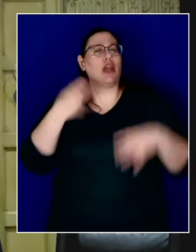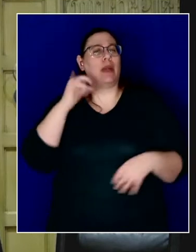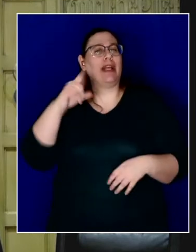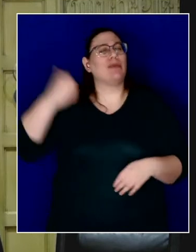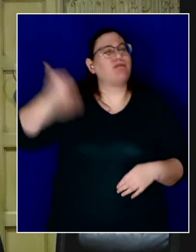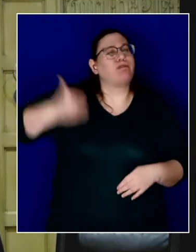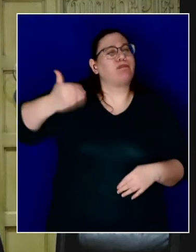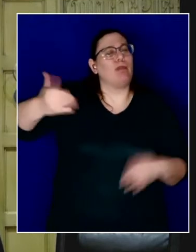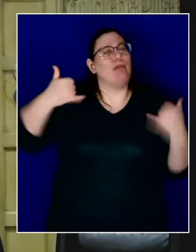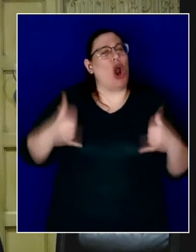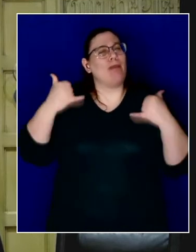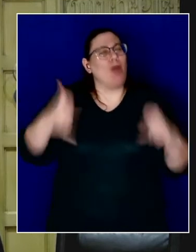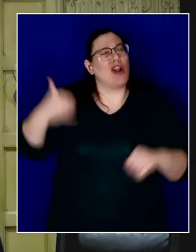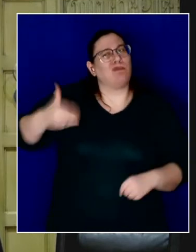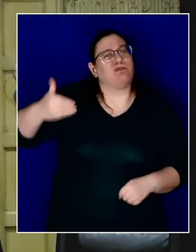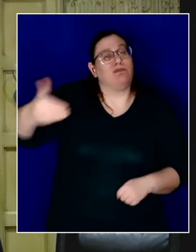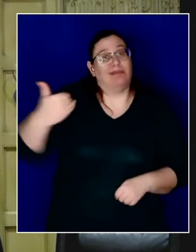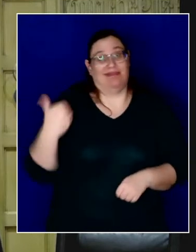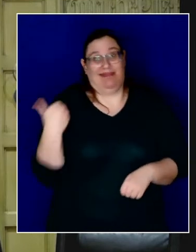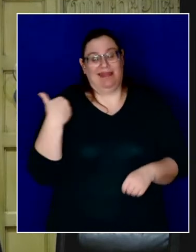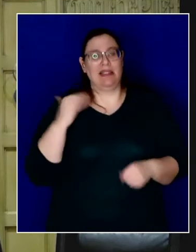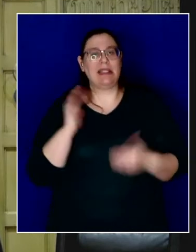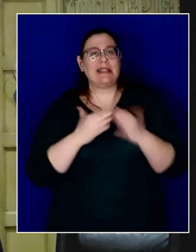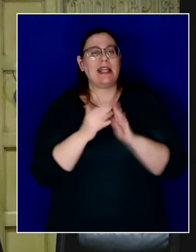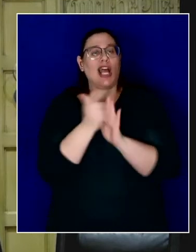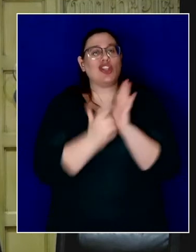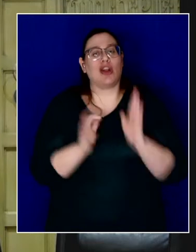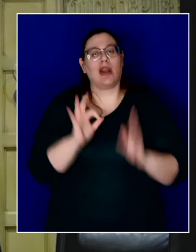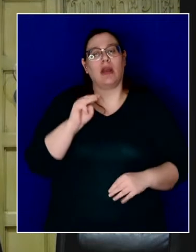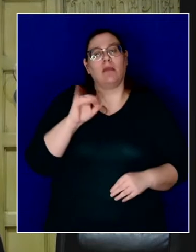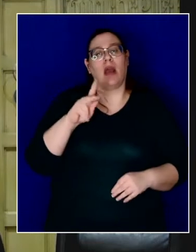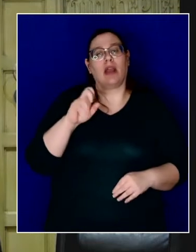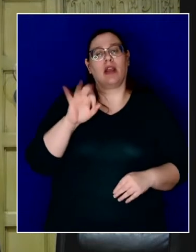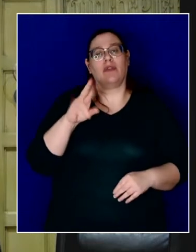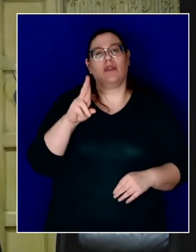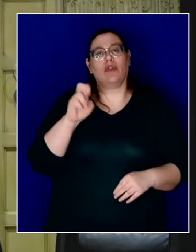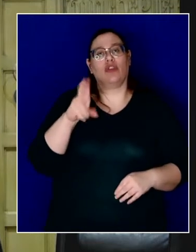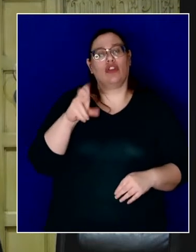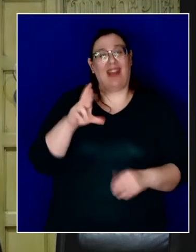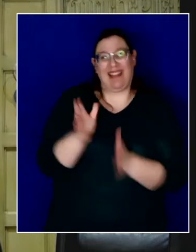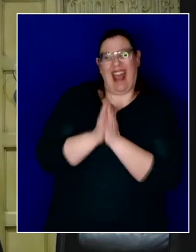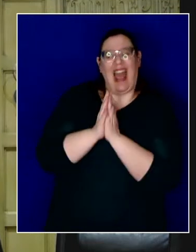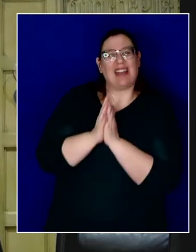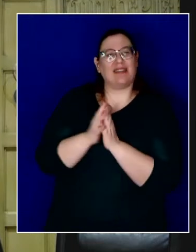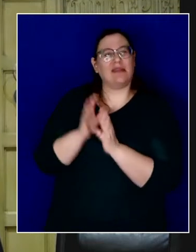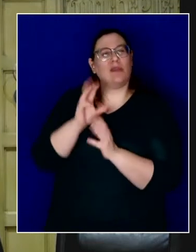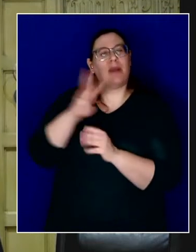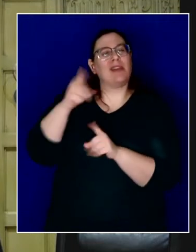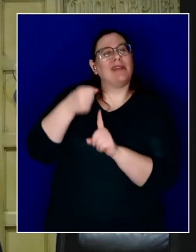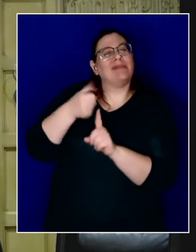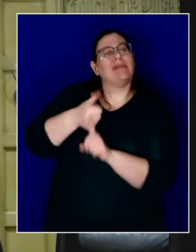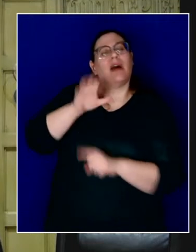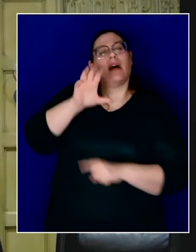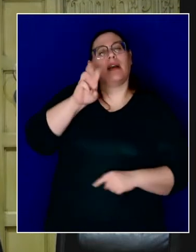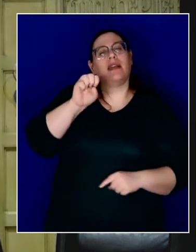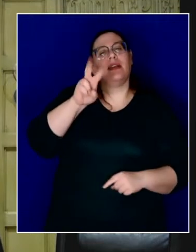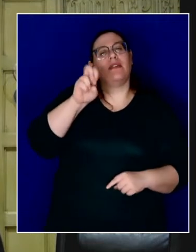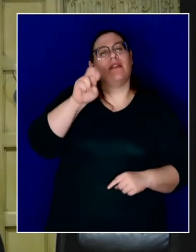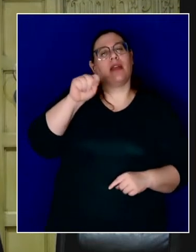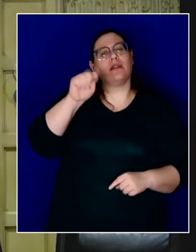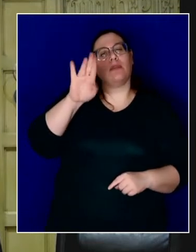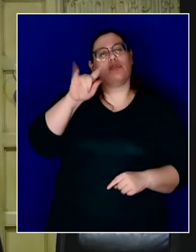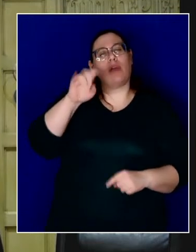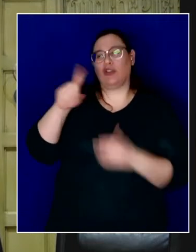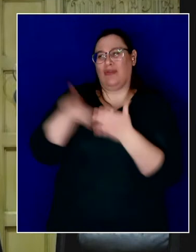recent days, our city attorney, Mike Fuhrer, has asked the website Eventbrite to take down invitations to parties on New Year's Eve.